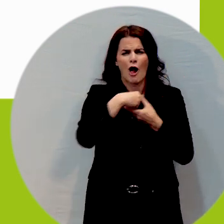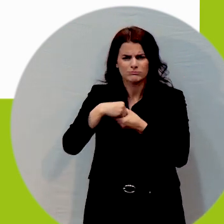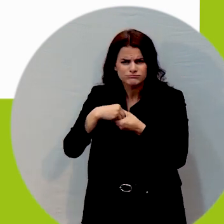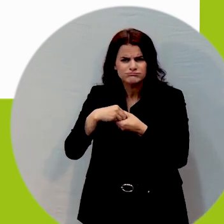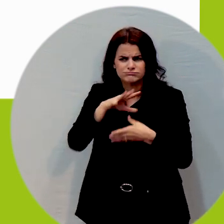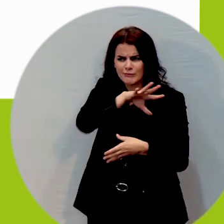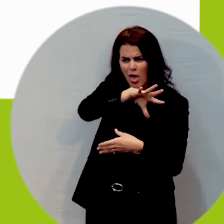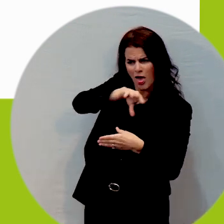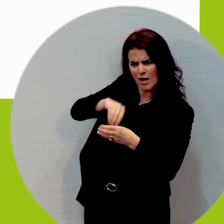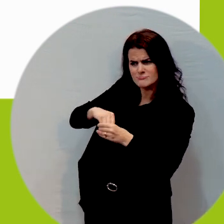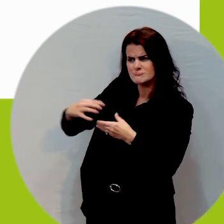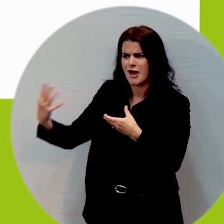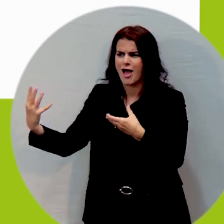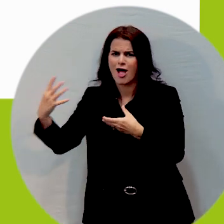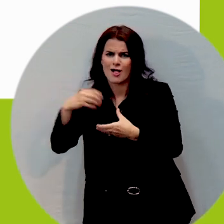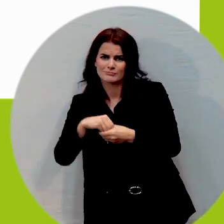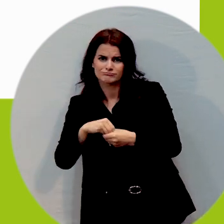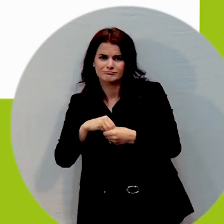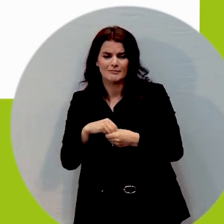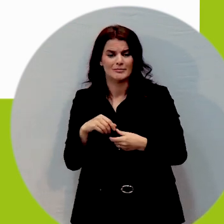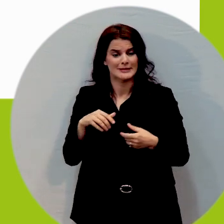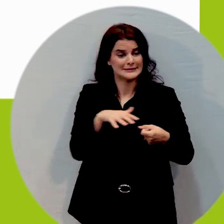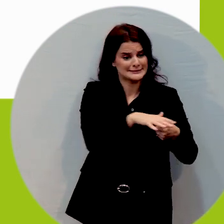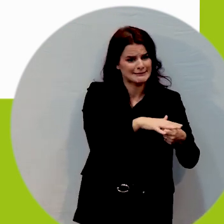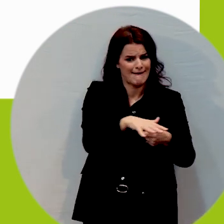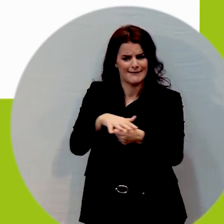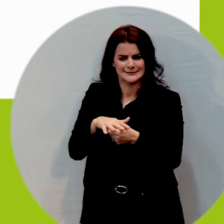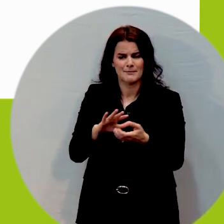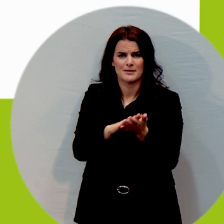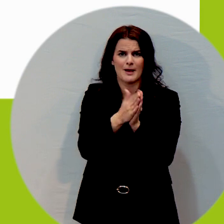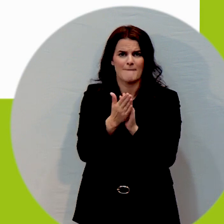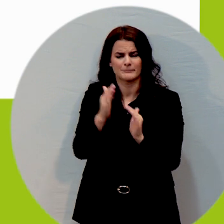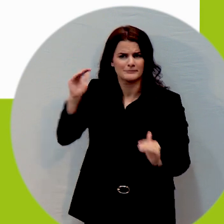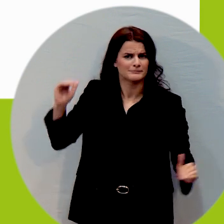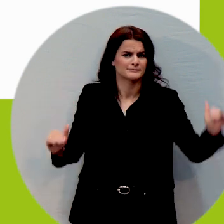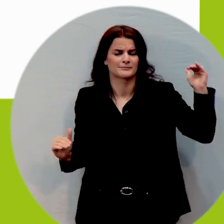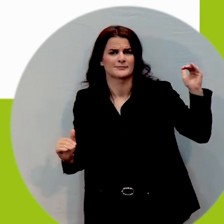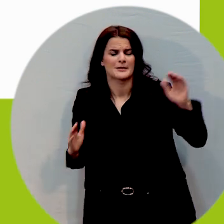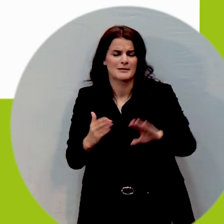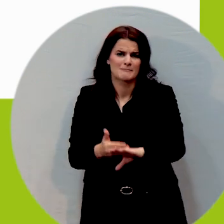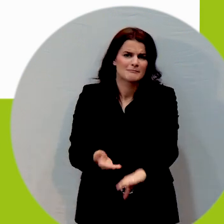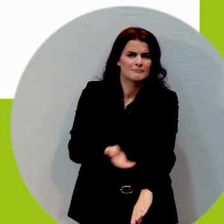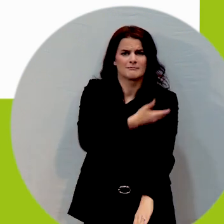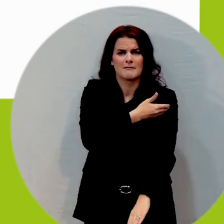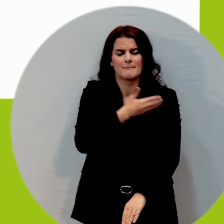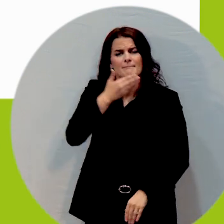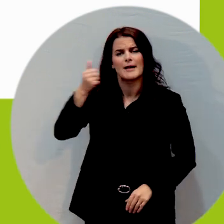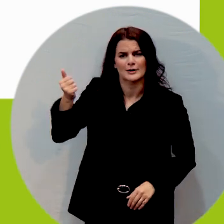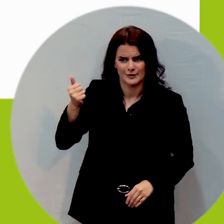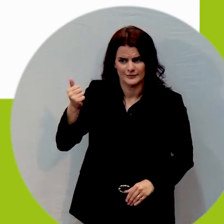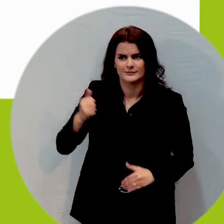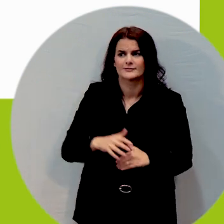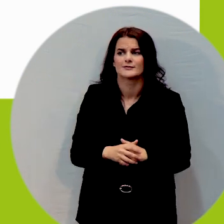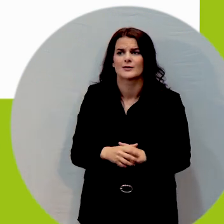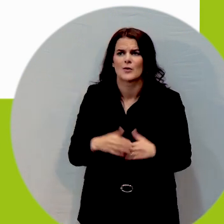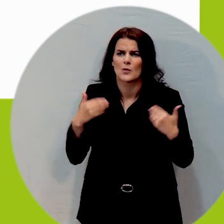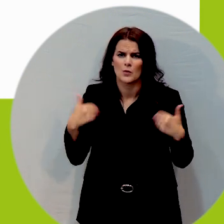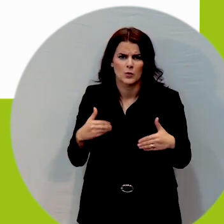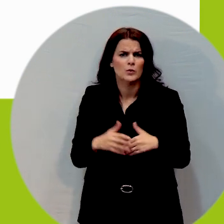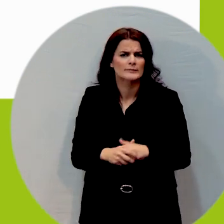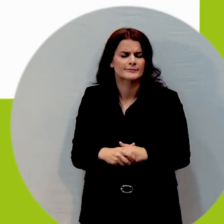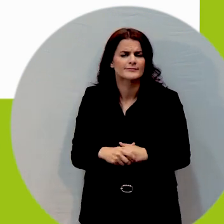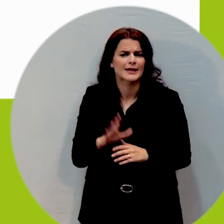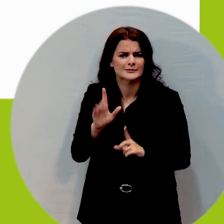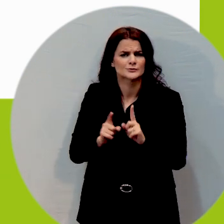sites go beyond because these sites are for you. So the summary